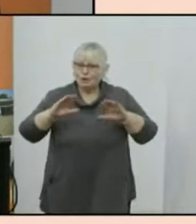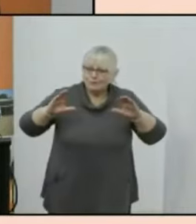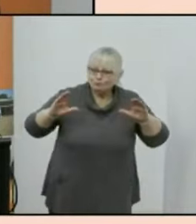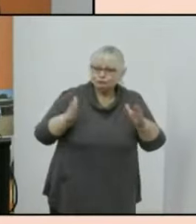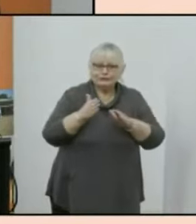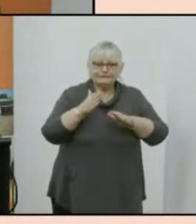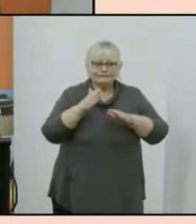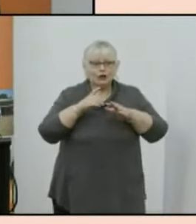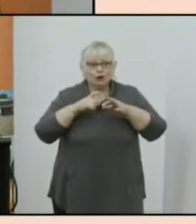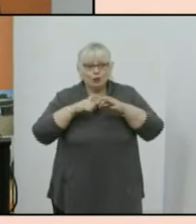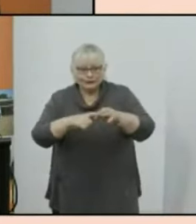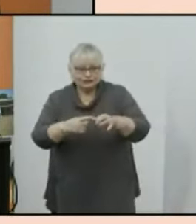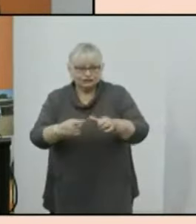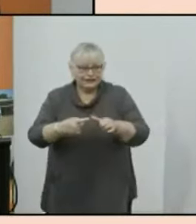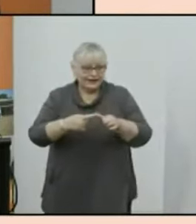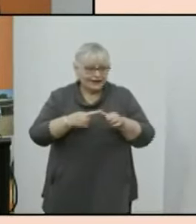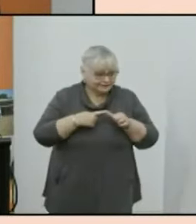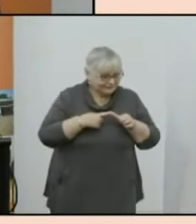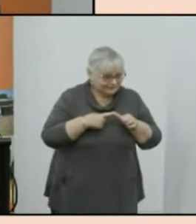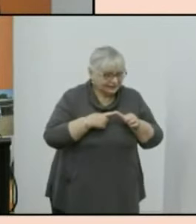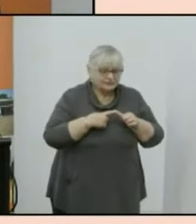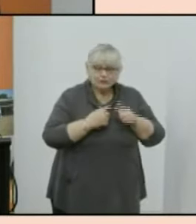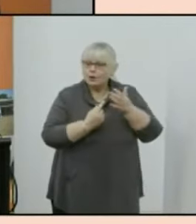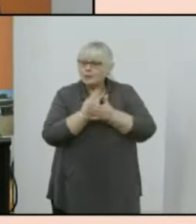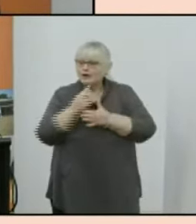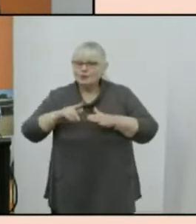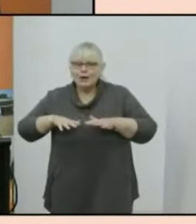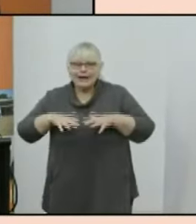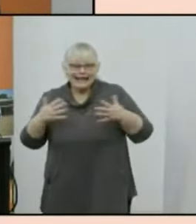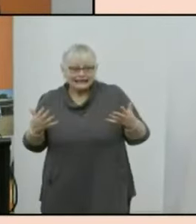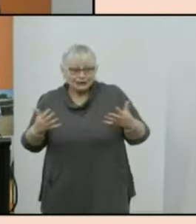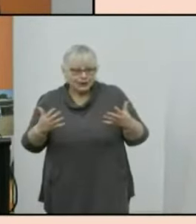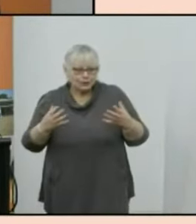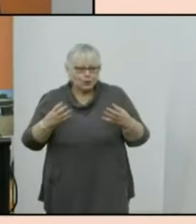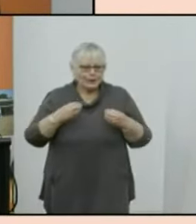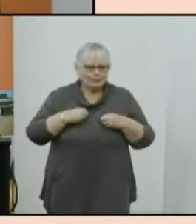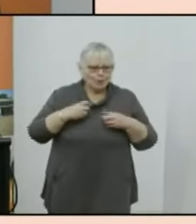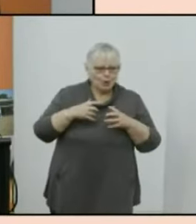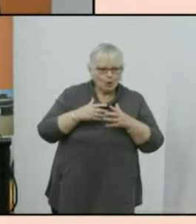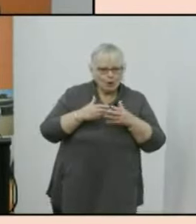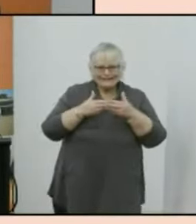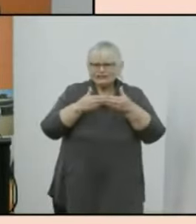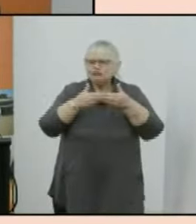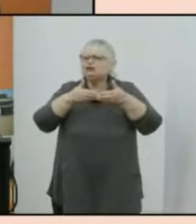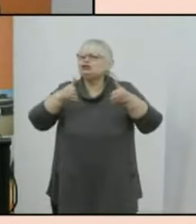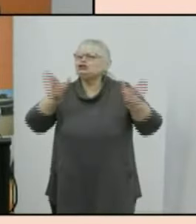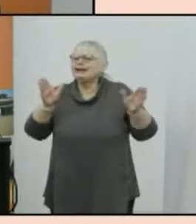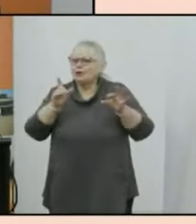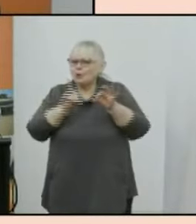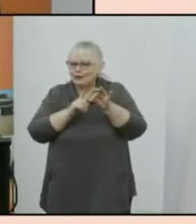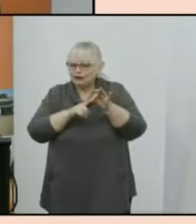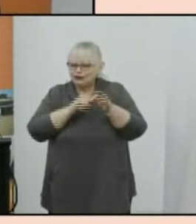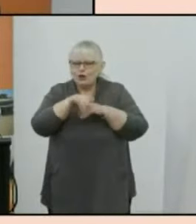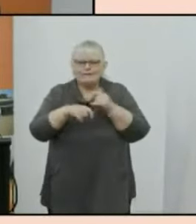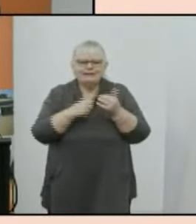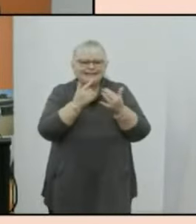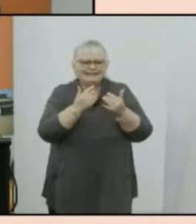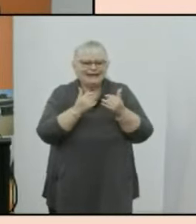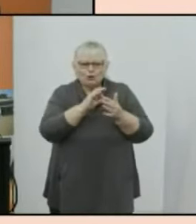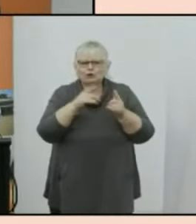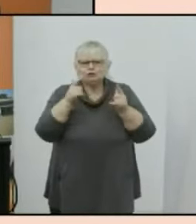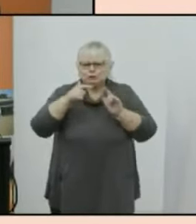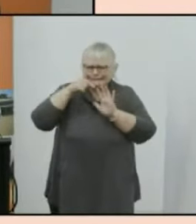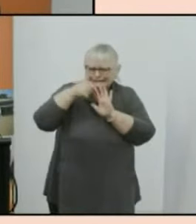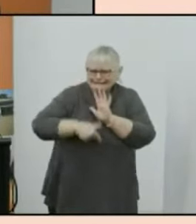brief period of q a and this will be an opportunity for anyone with more general questions about the nature of the census for our